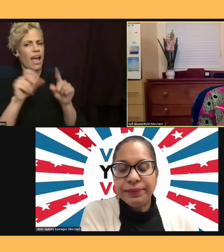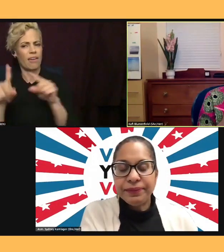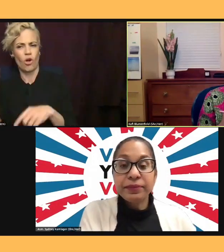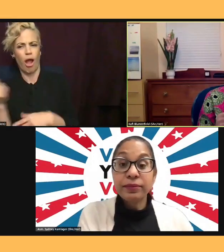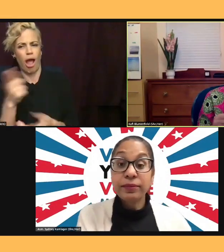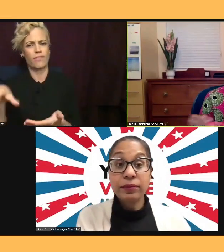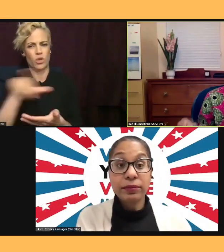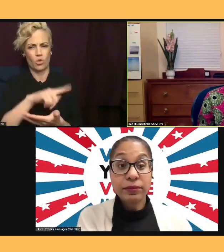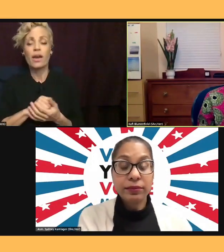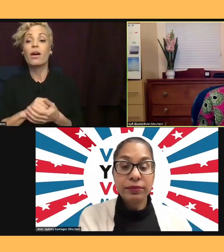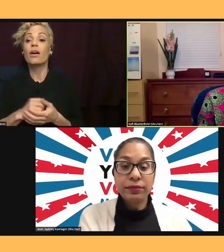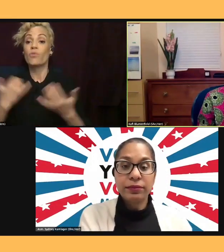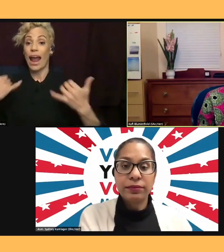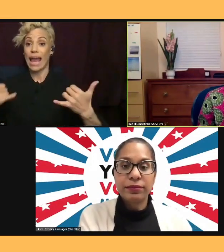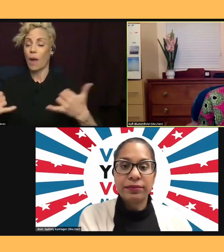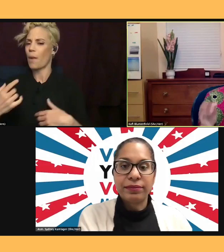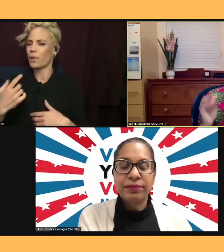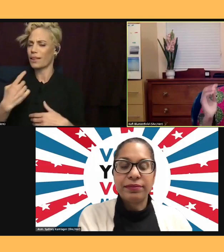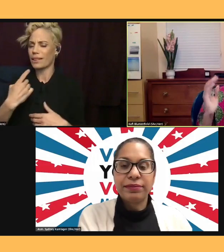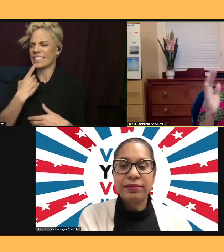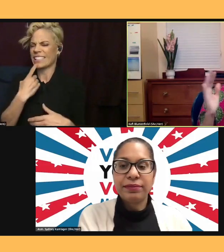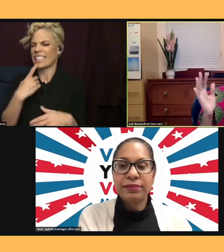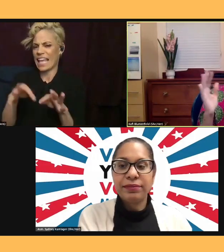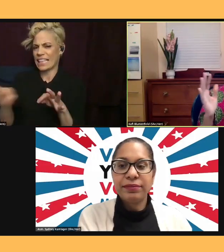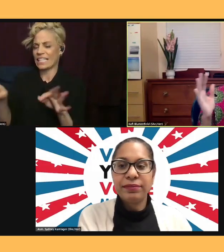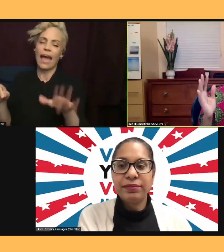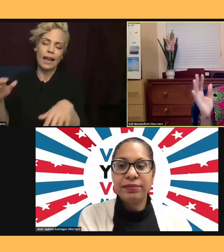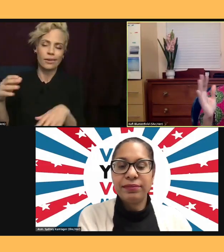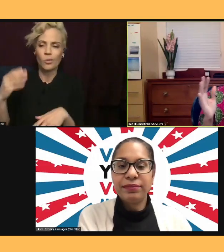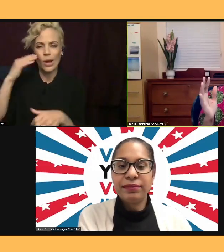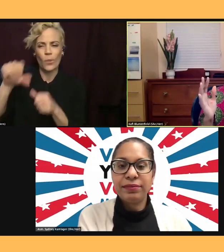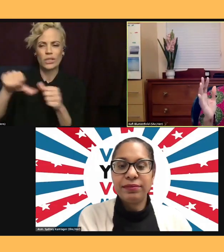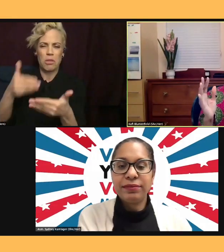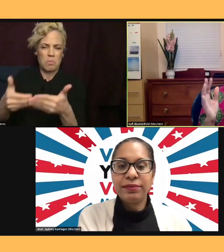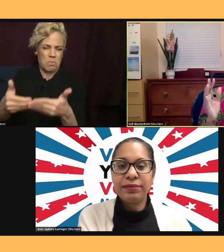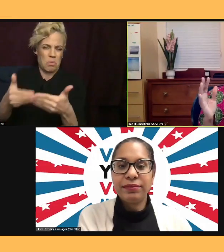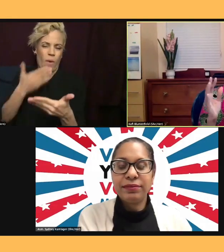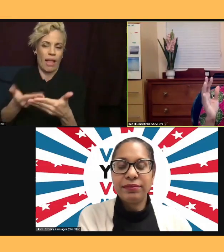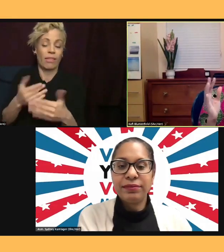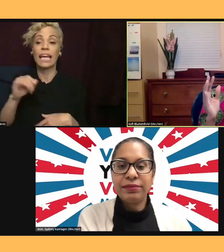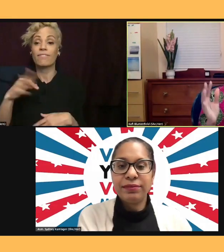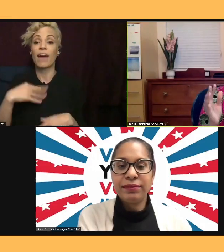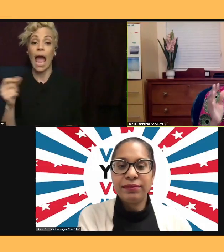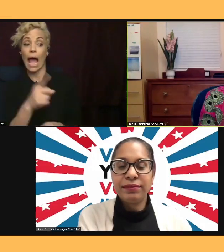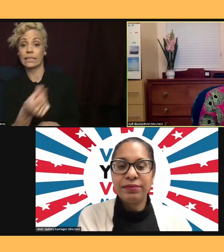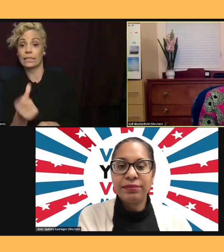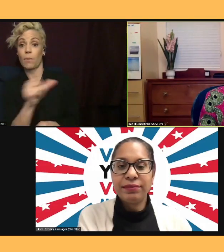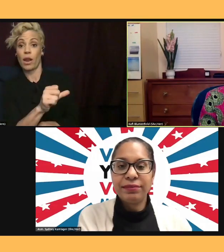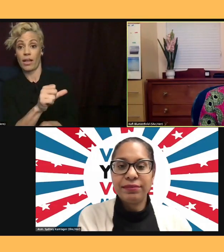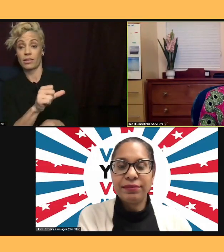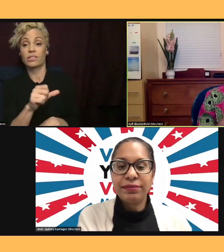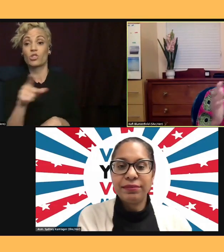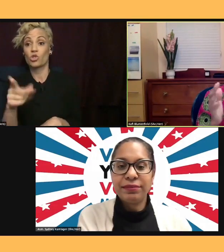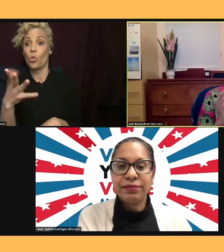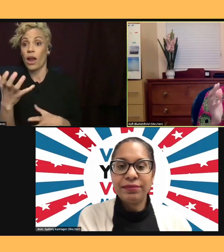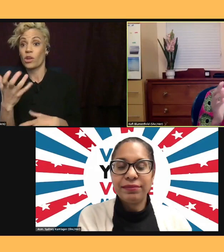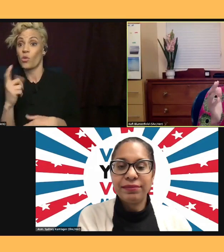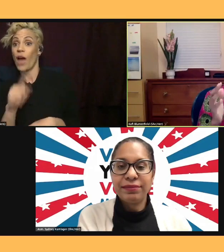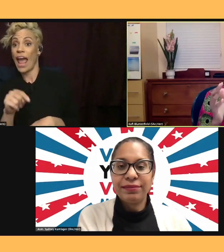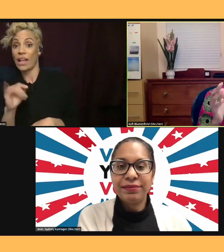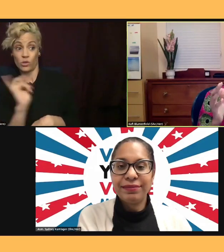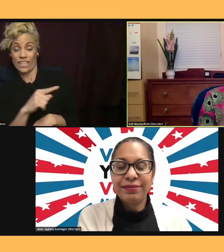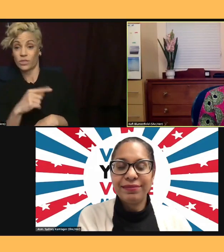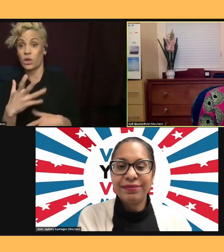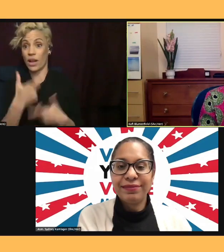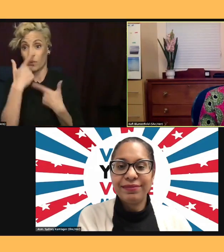know each other well enough. If I ask someone else a question that you prefer to answer, or just interest you more, I